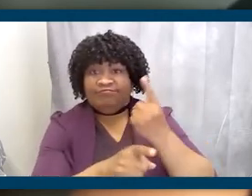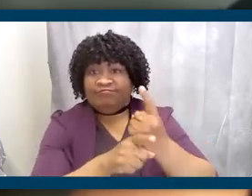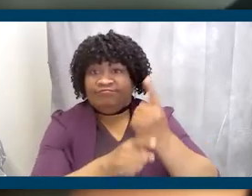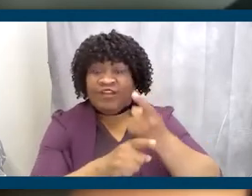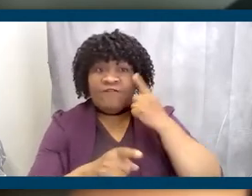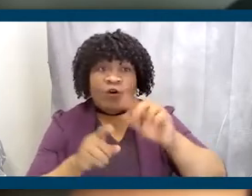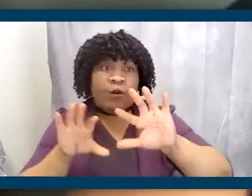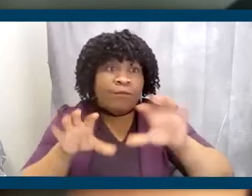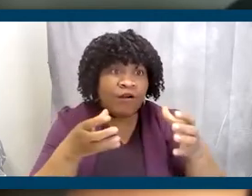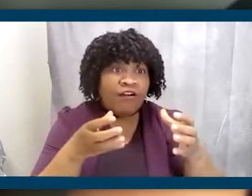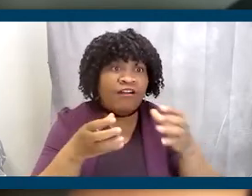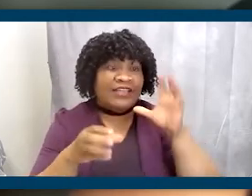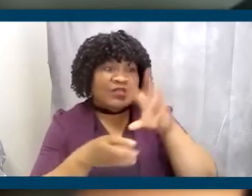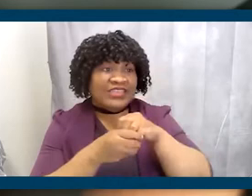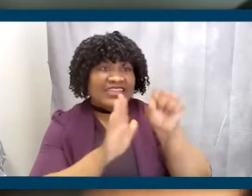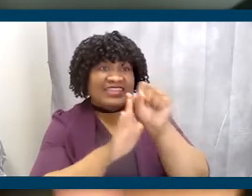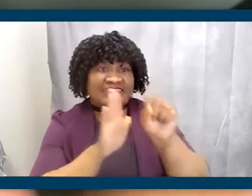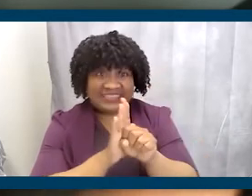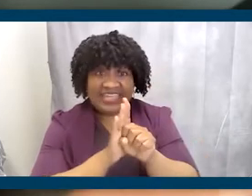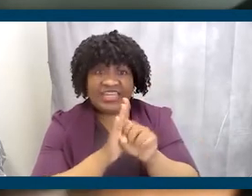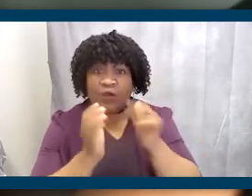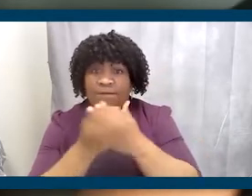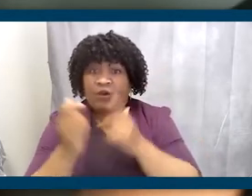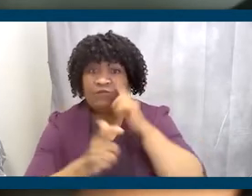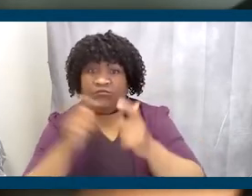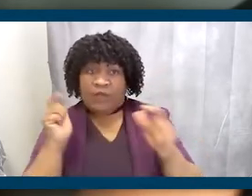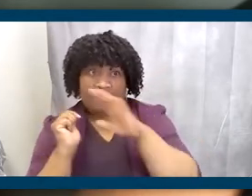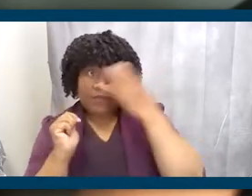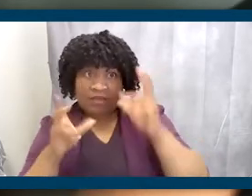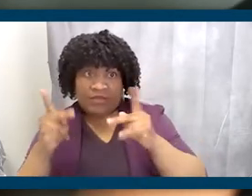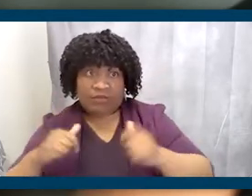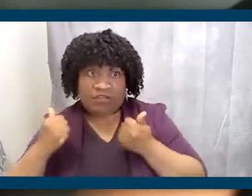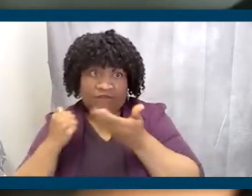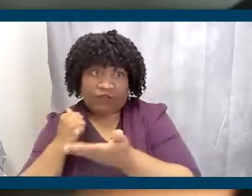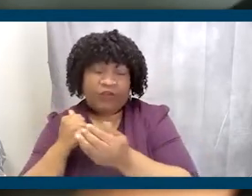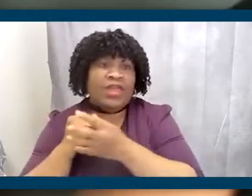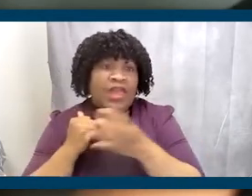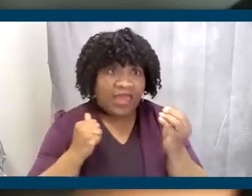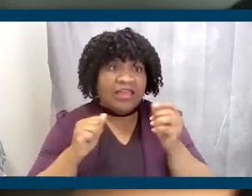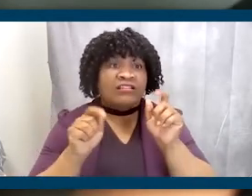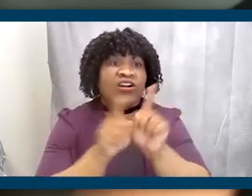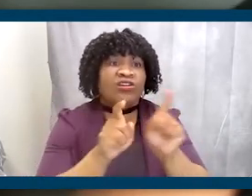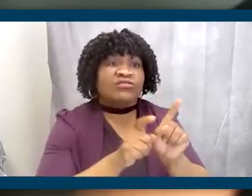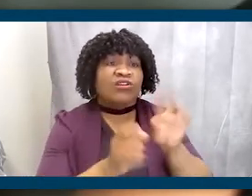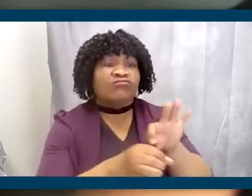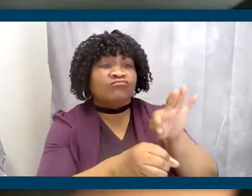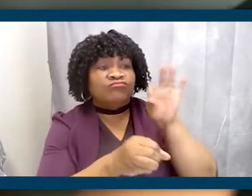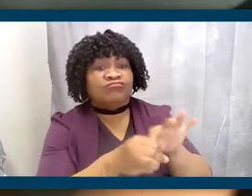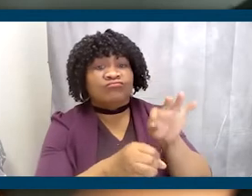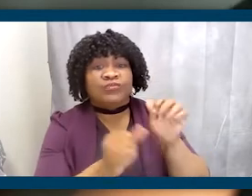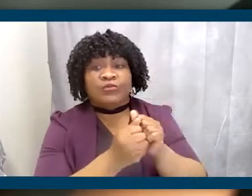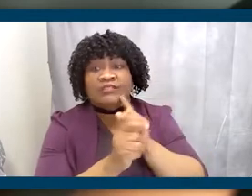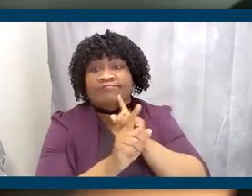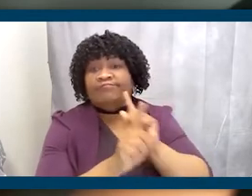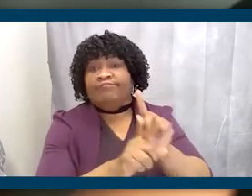a in a state with both a large Black population and an electorate with a tendency